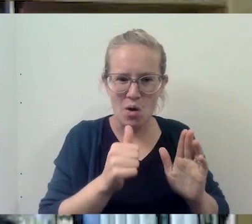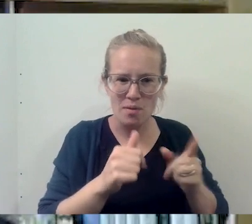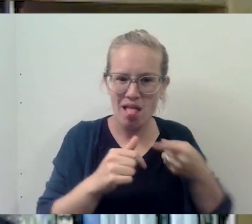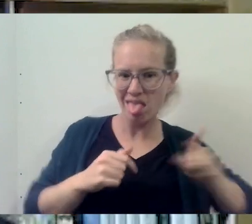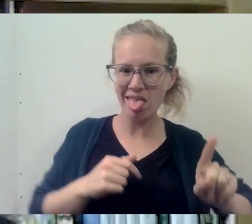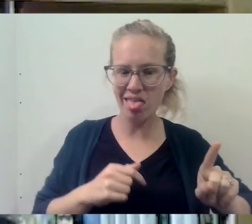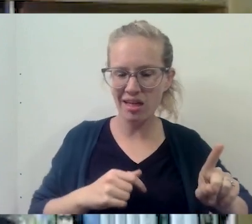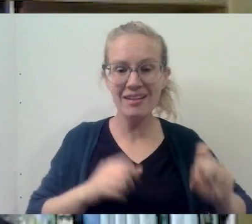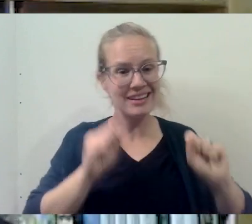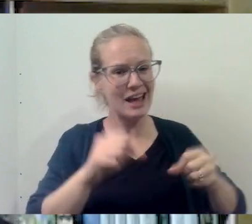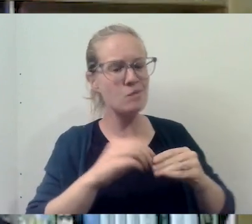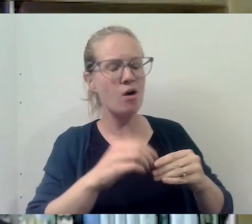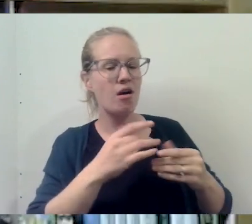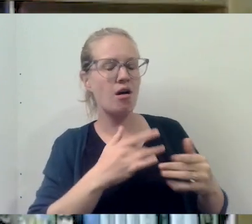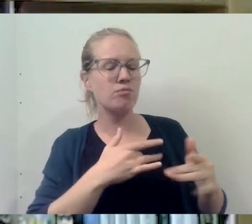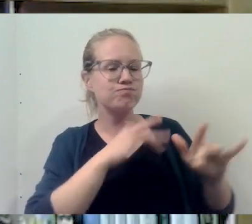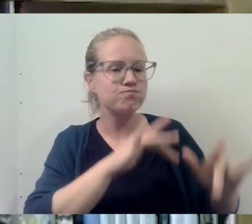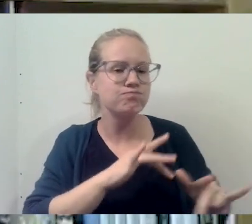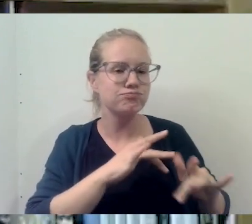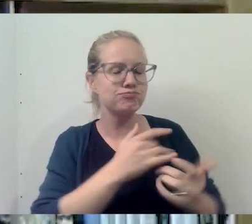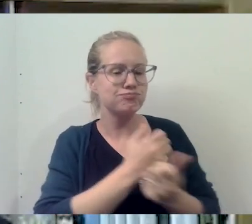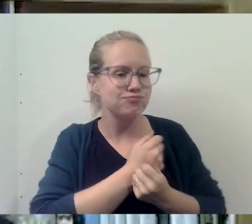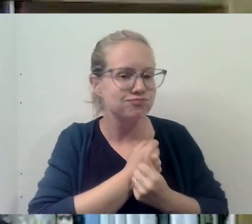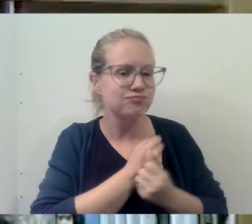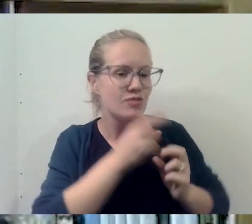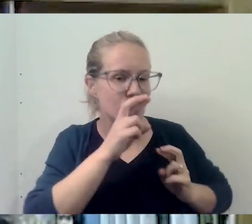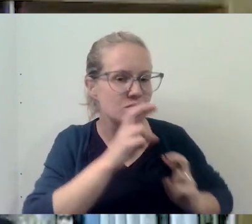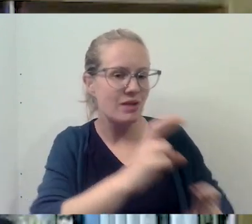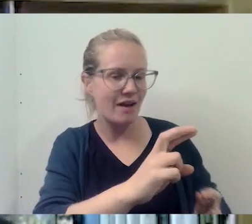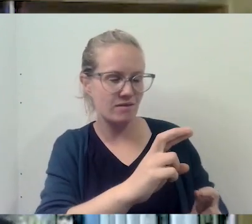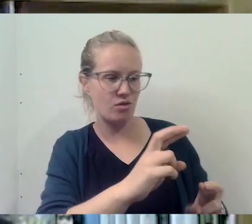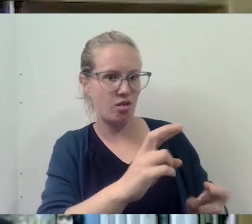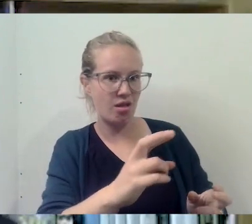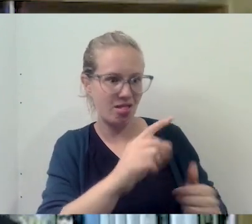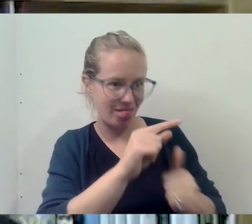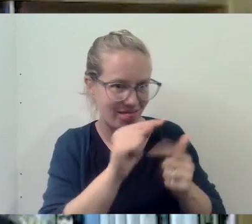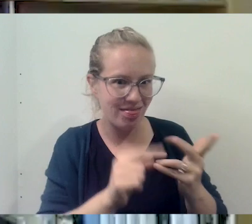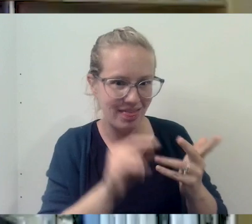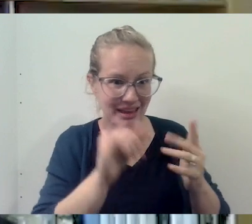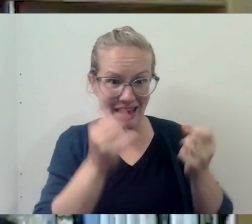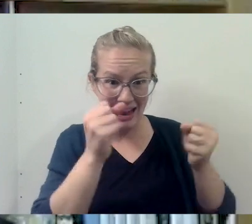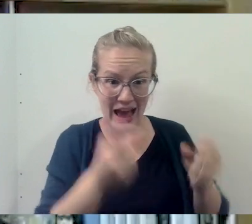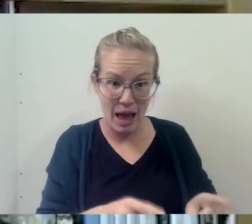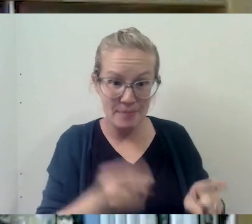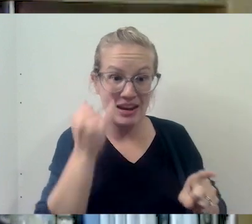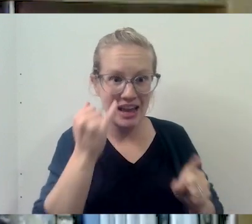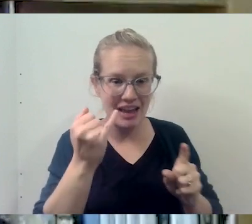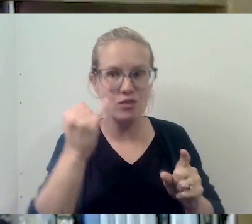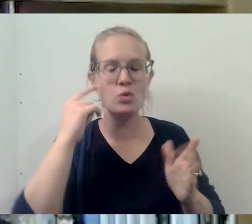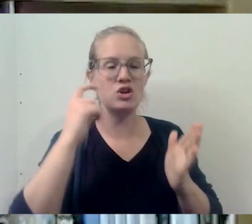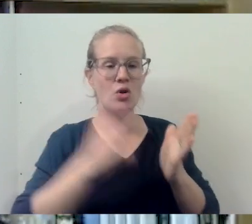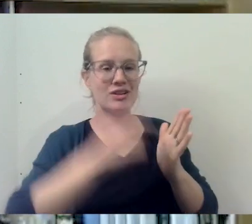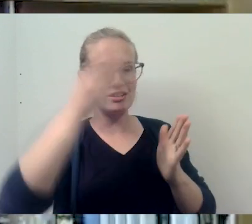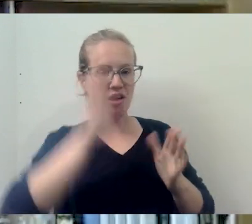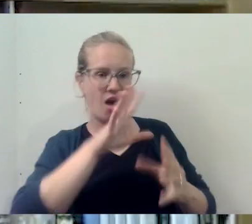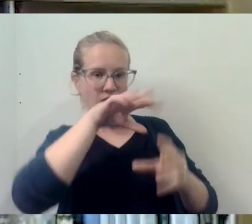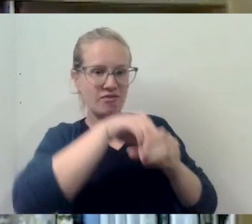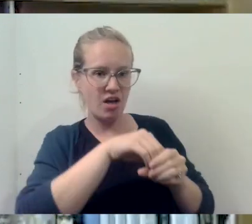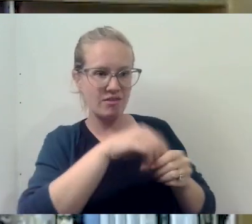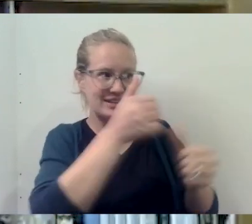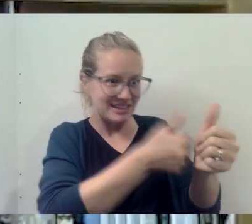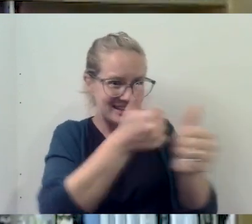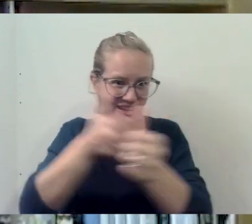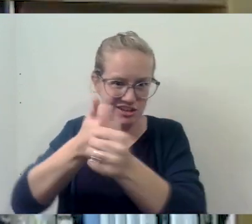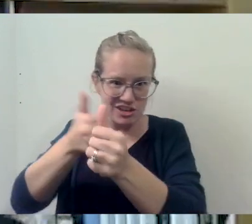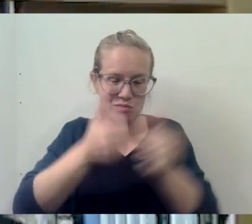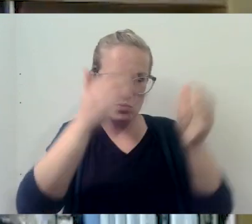compassionate, respectful, embracing, loving, and all of that if we can see the sacred, the divine, or the face